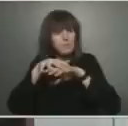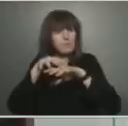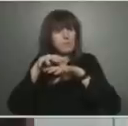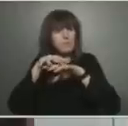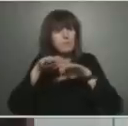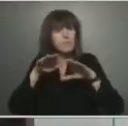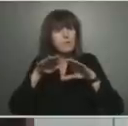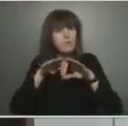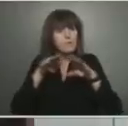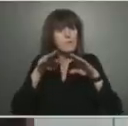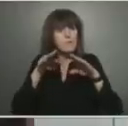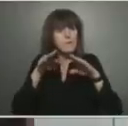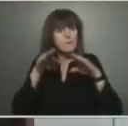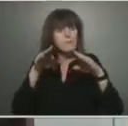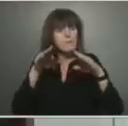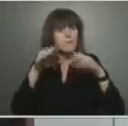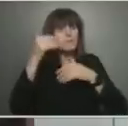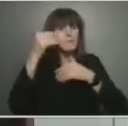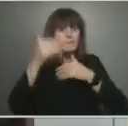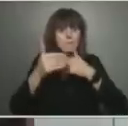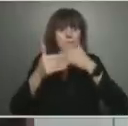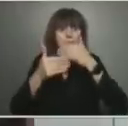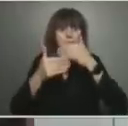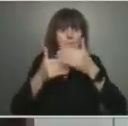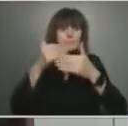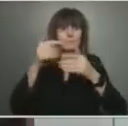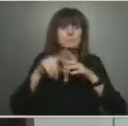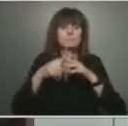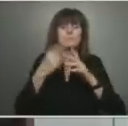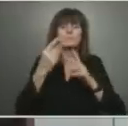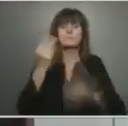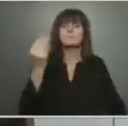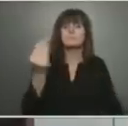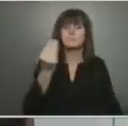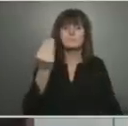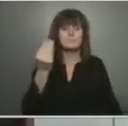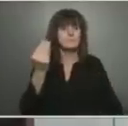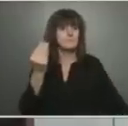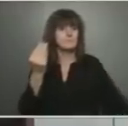while still keeping up with the measures that are helping reduce transmission.